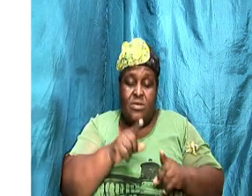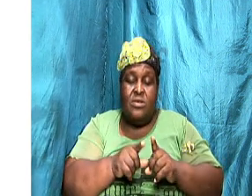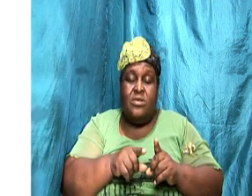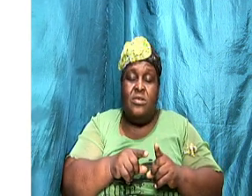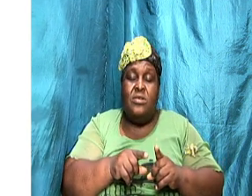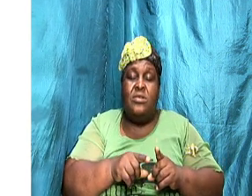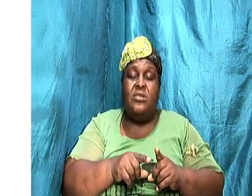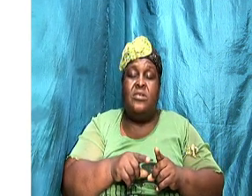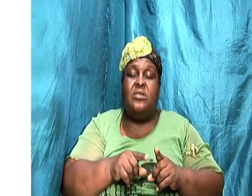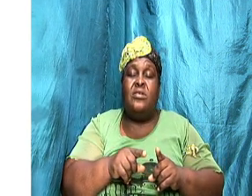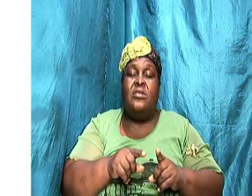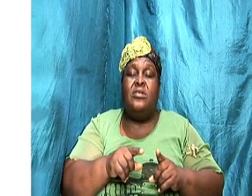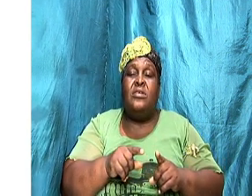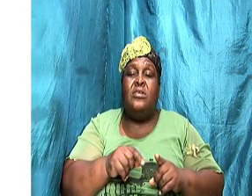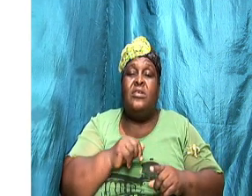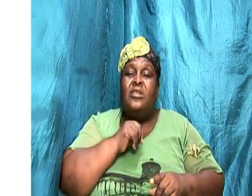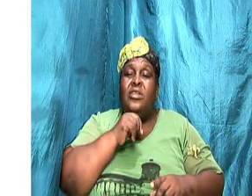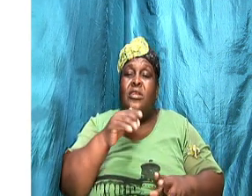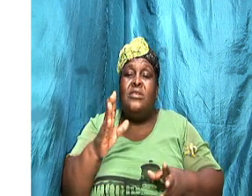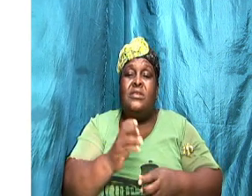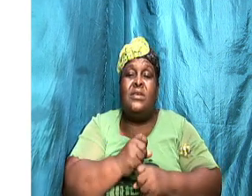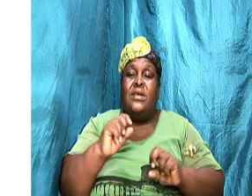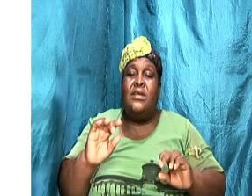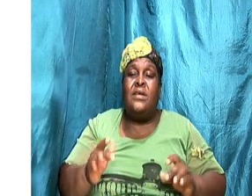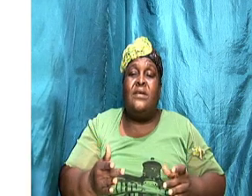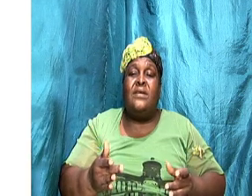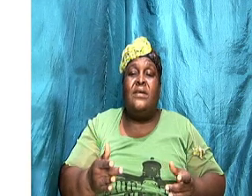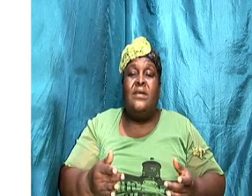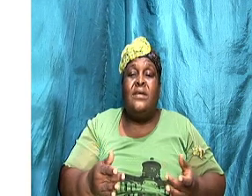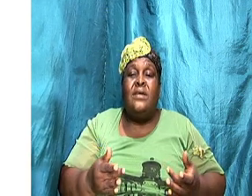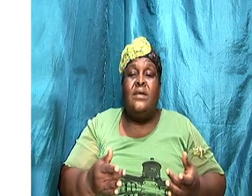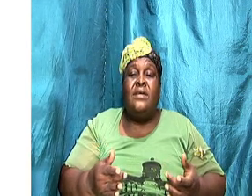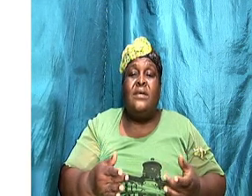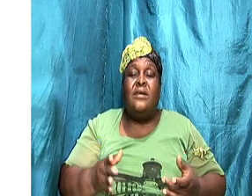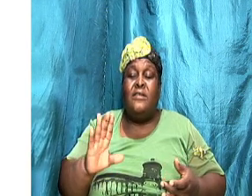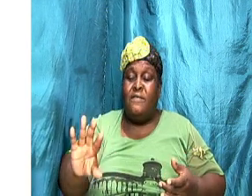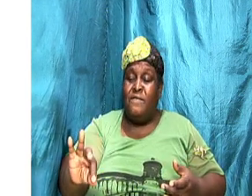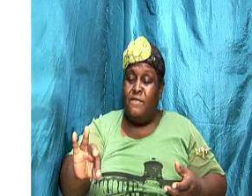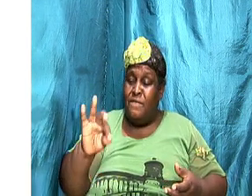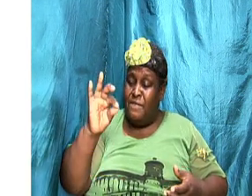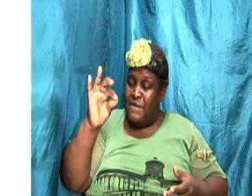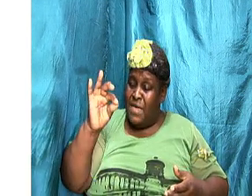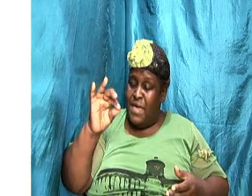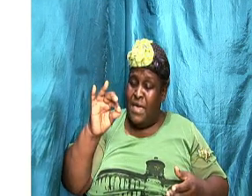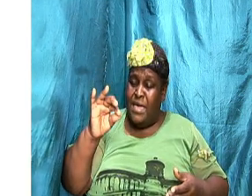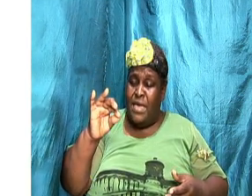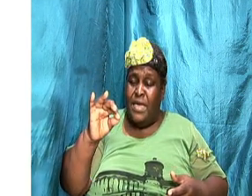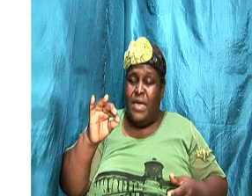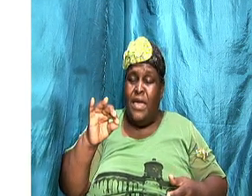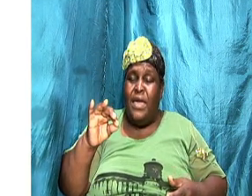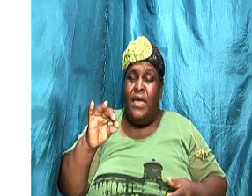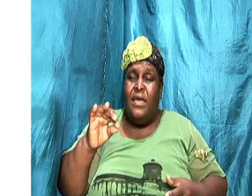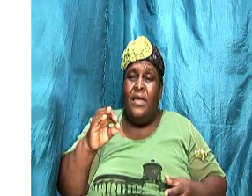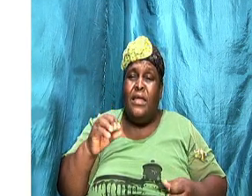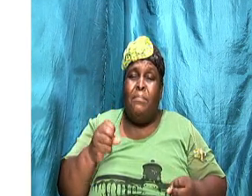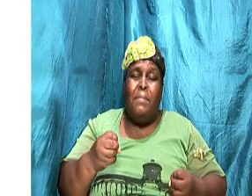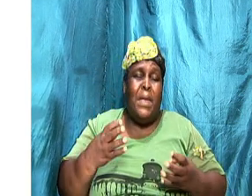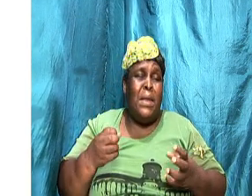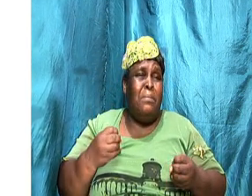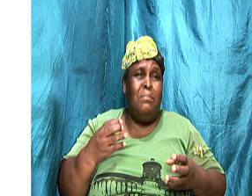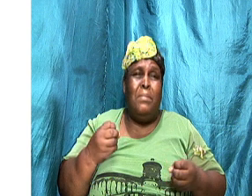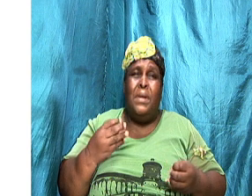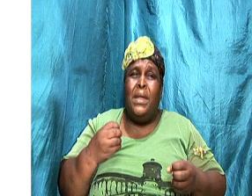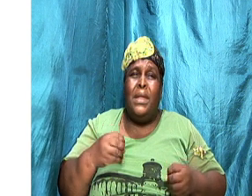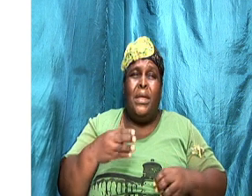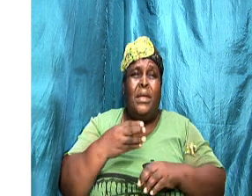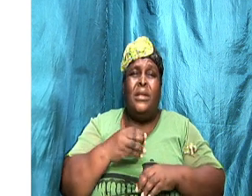you are going to find that a lot of unproductiveness will be in our marriage